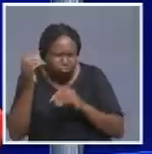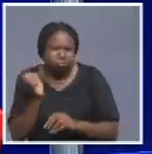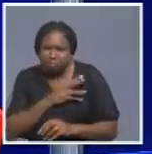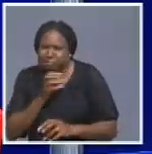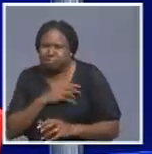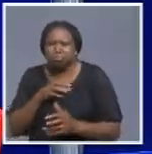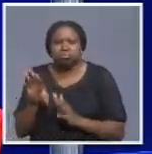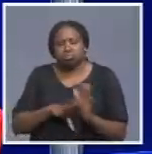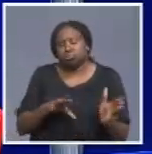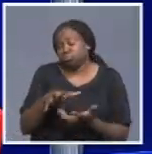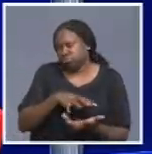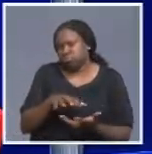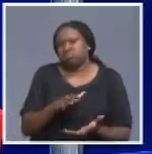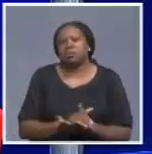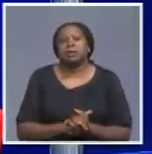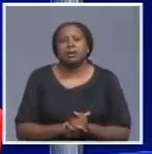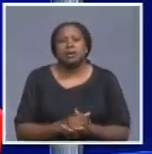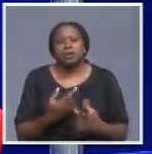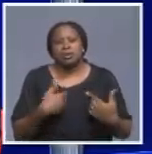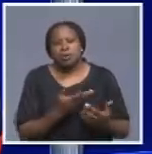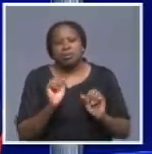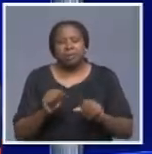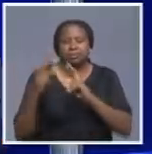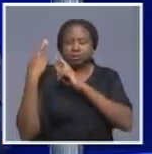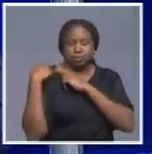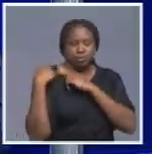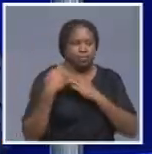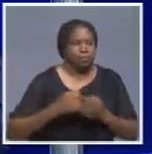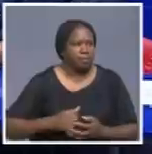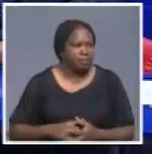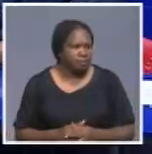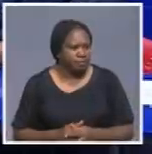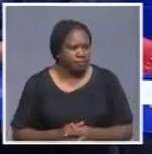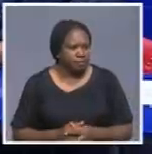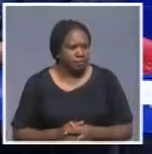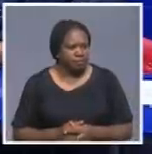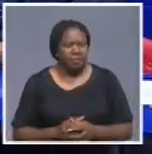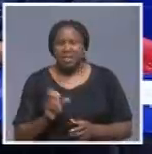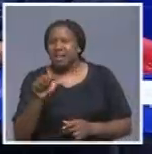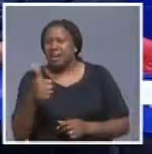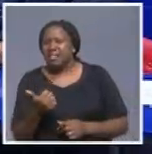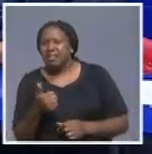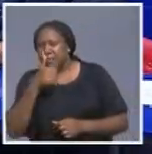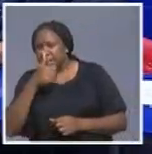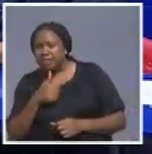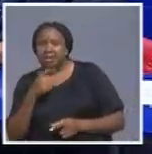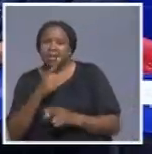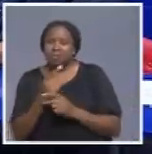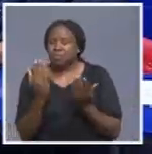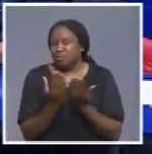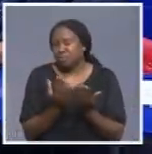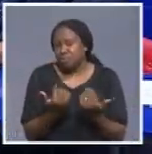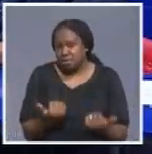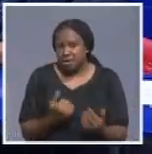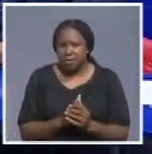public. So let us all be responsible people. Minister Cengule, let's talk a little bit about the other schools, the private and the government schools as well.